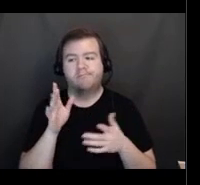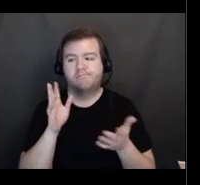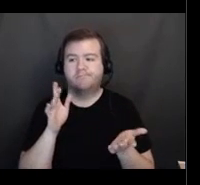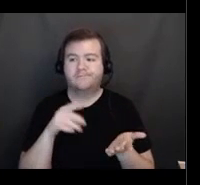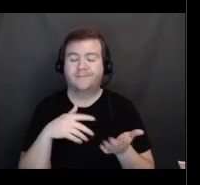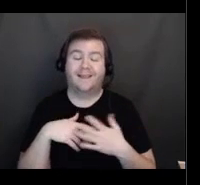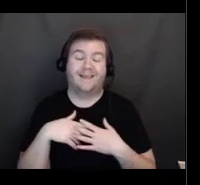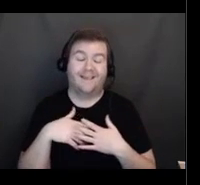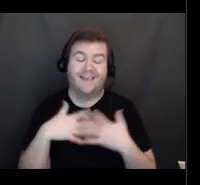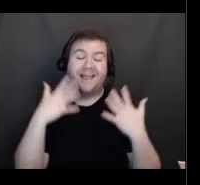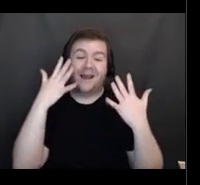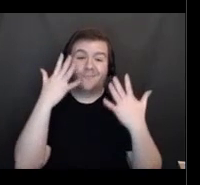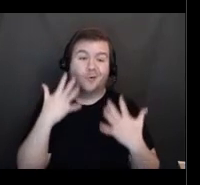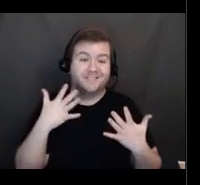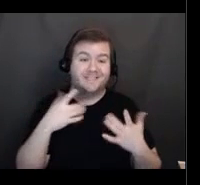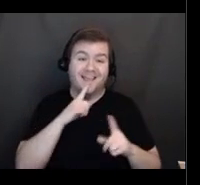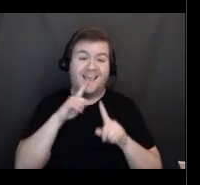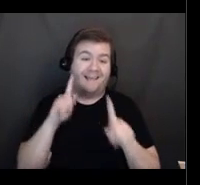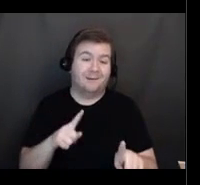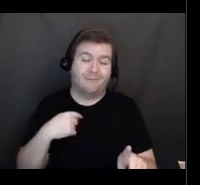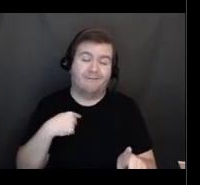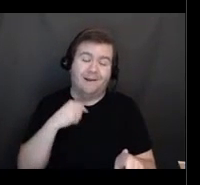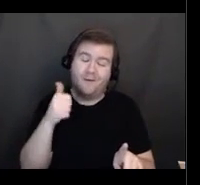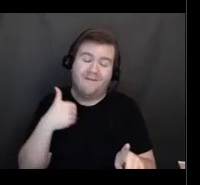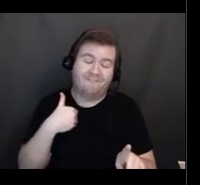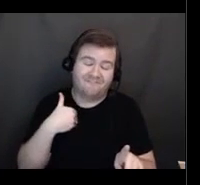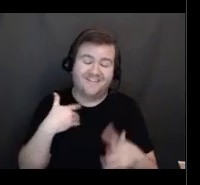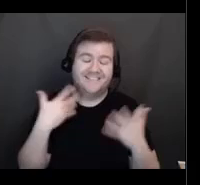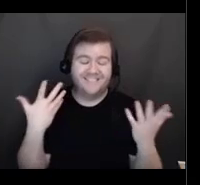Unfortunately, I do not have an answer to that question.